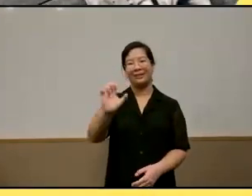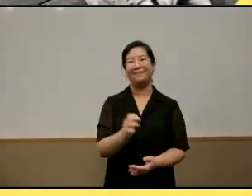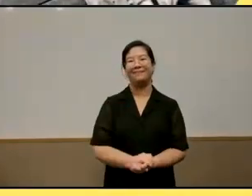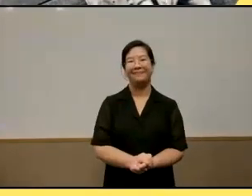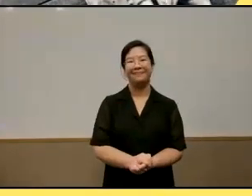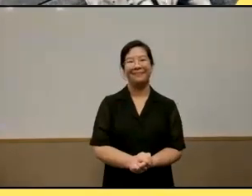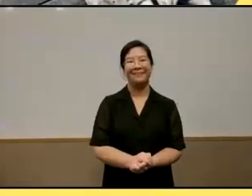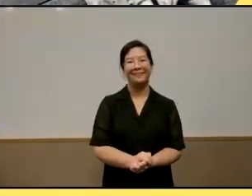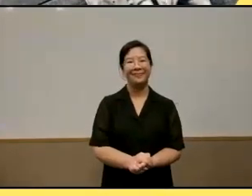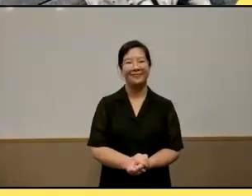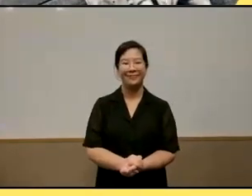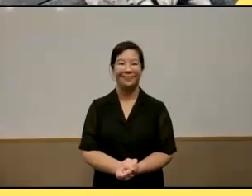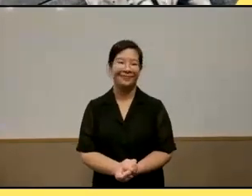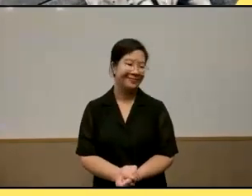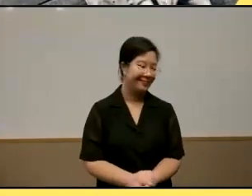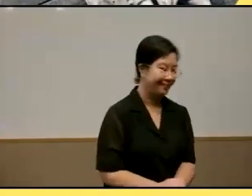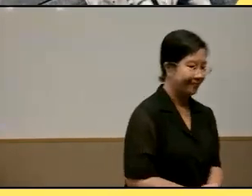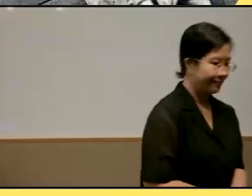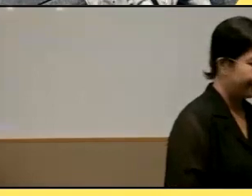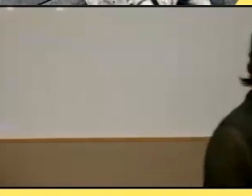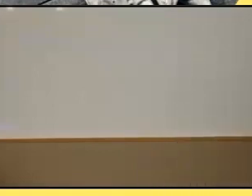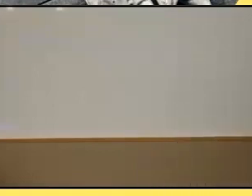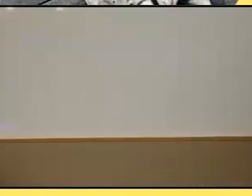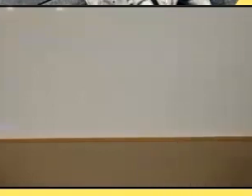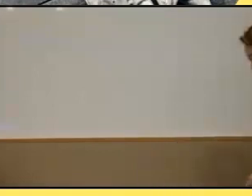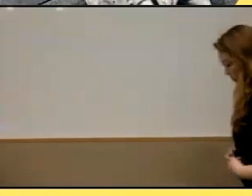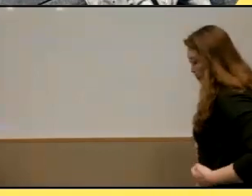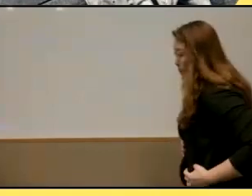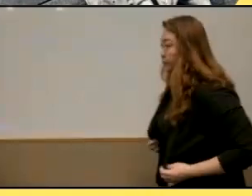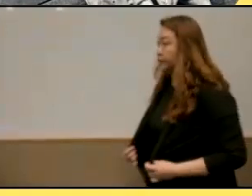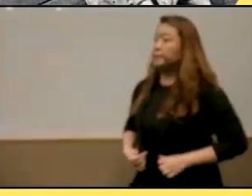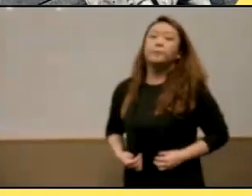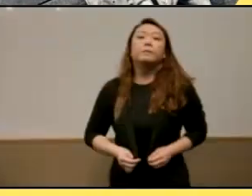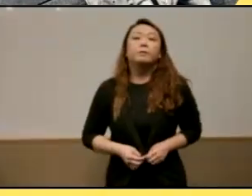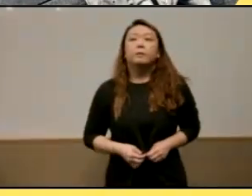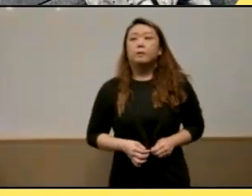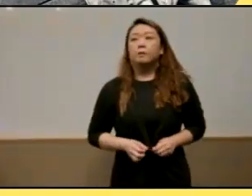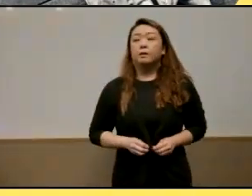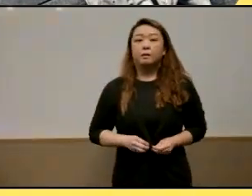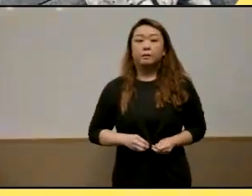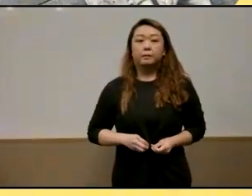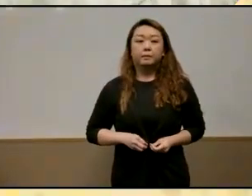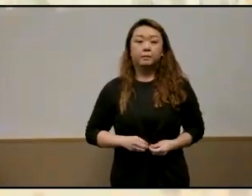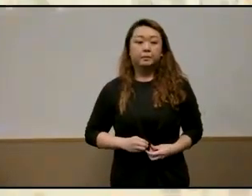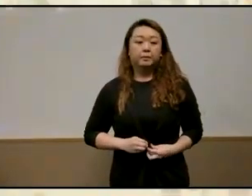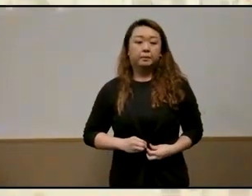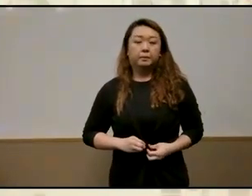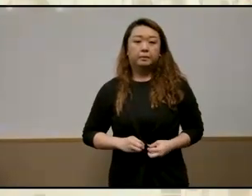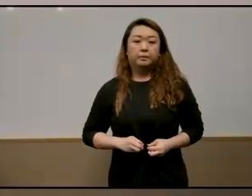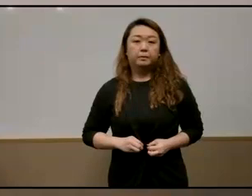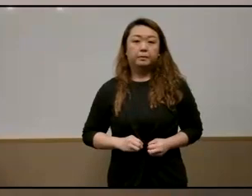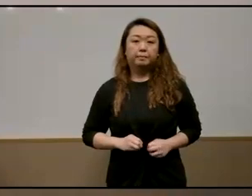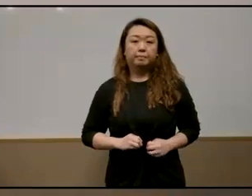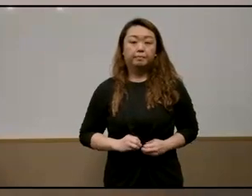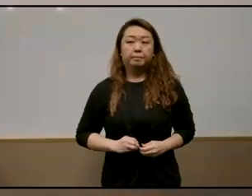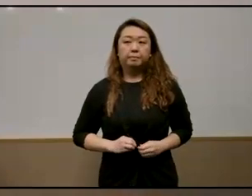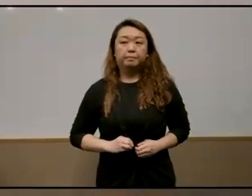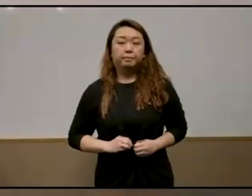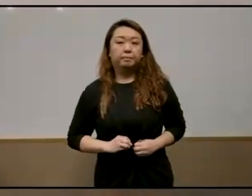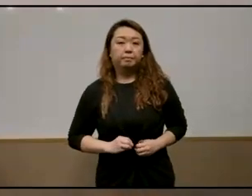everyone